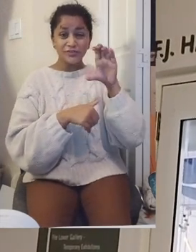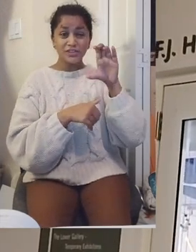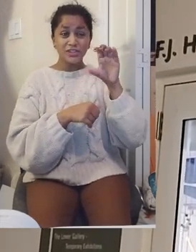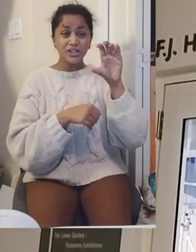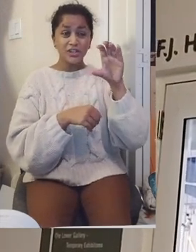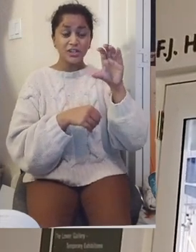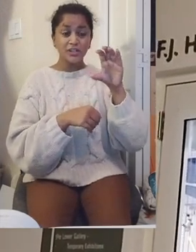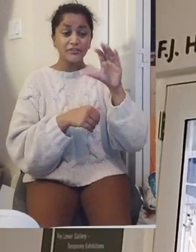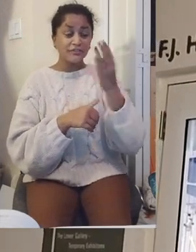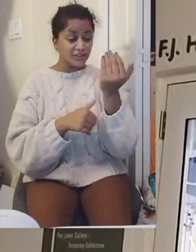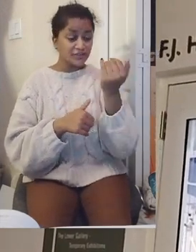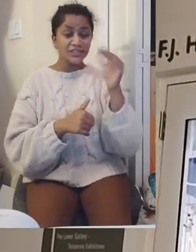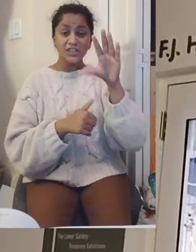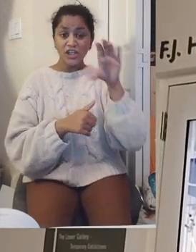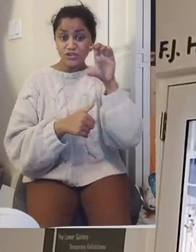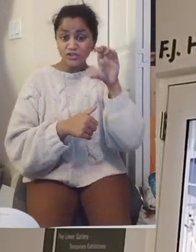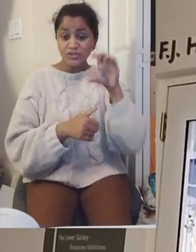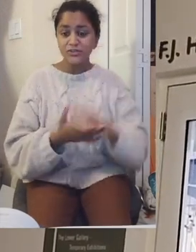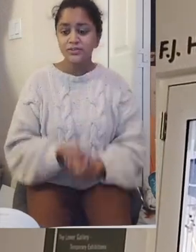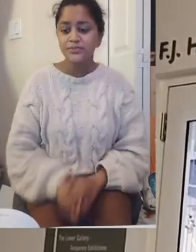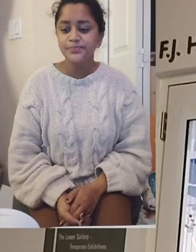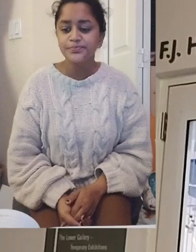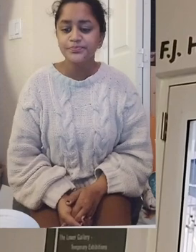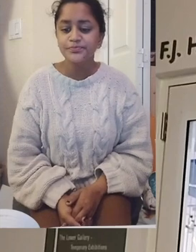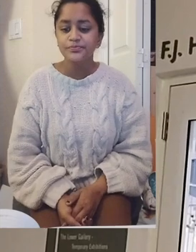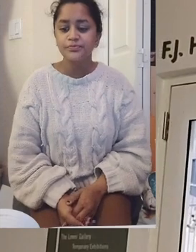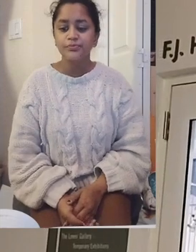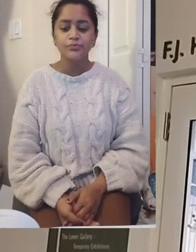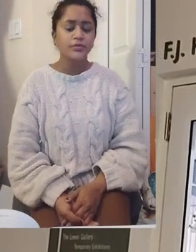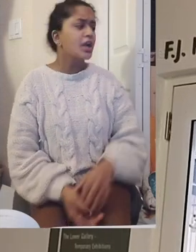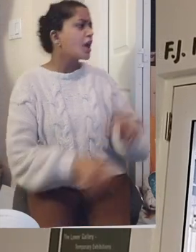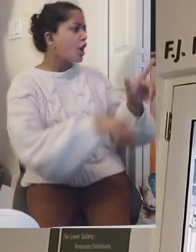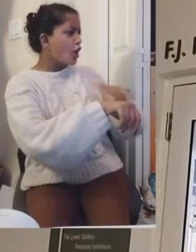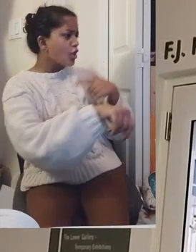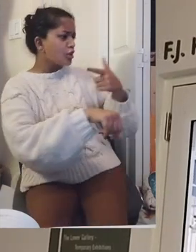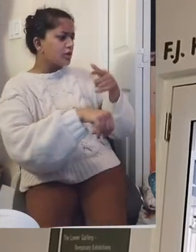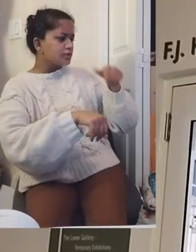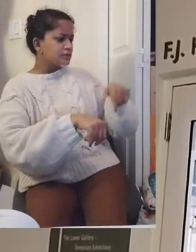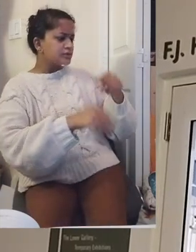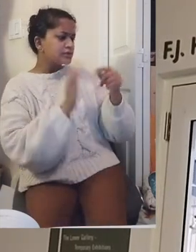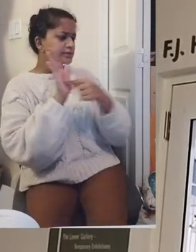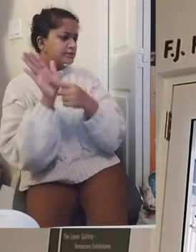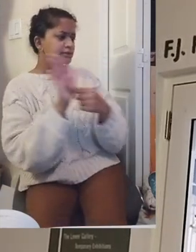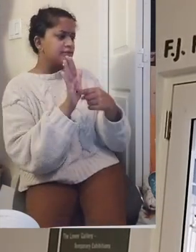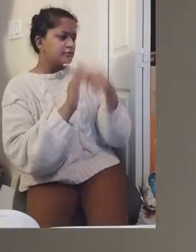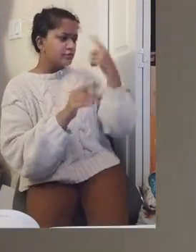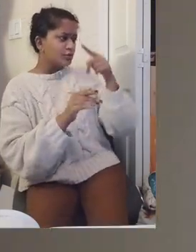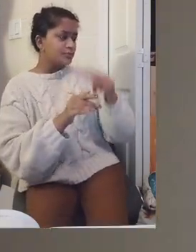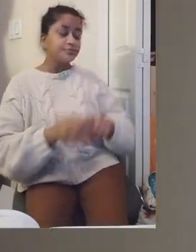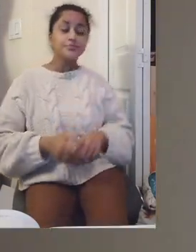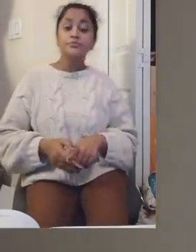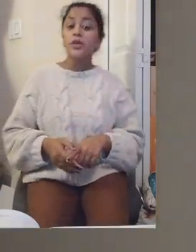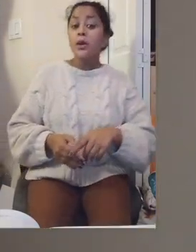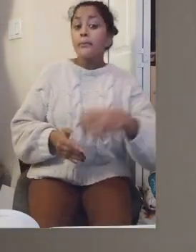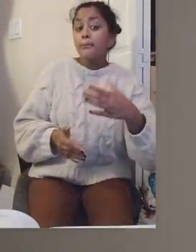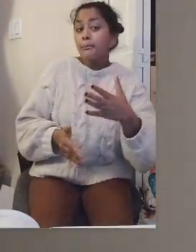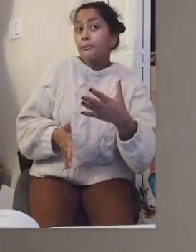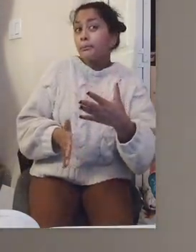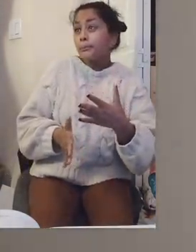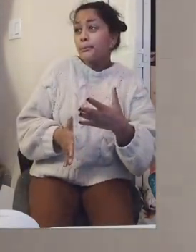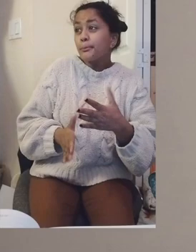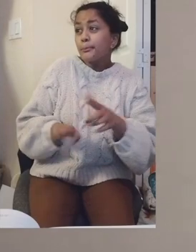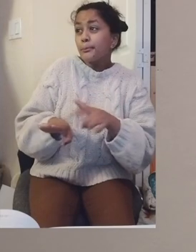historical work and more modern pieces. So how long will tonight's show be running for? So this